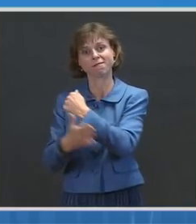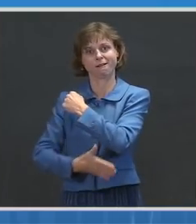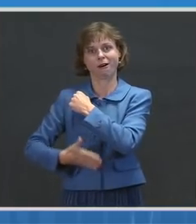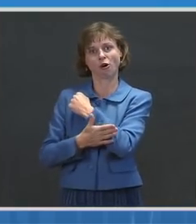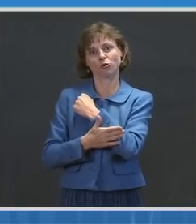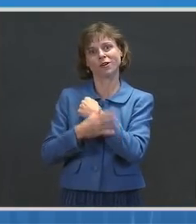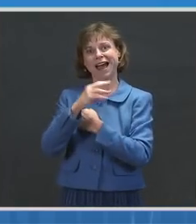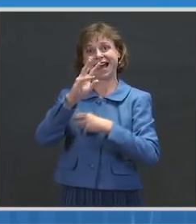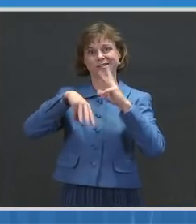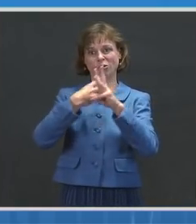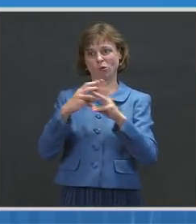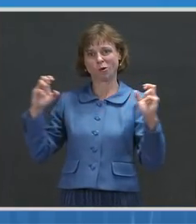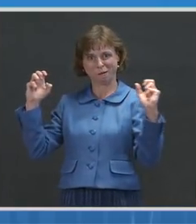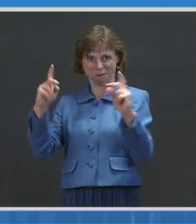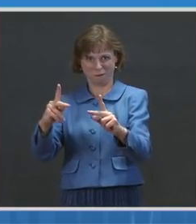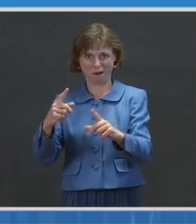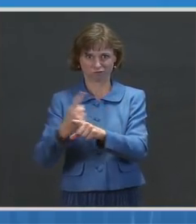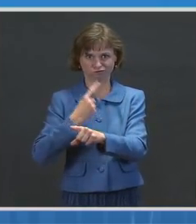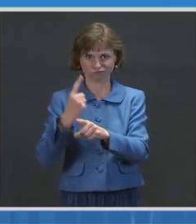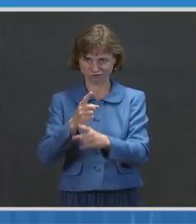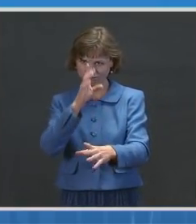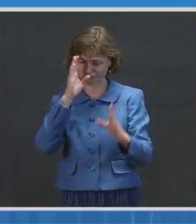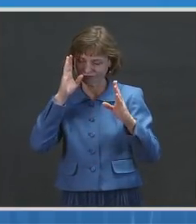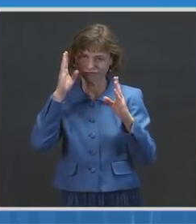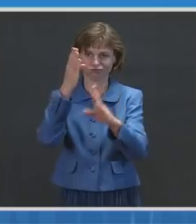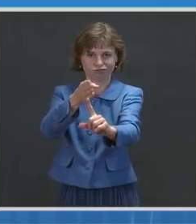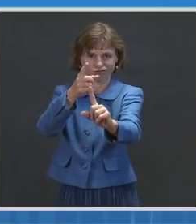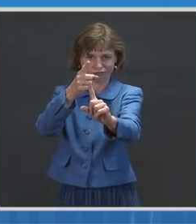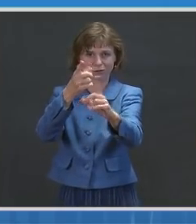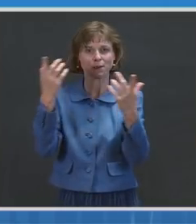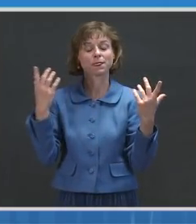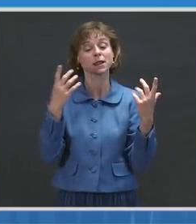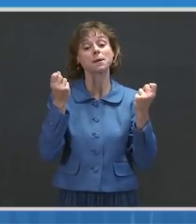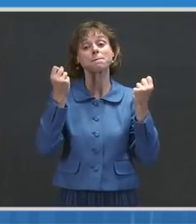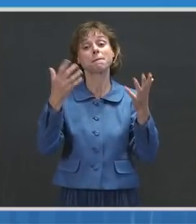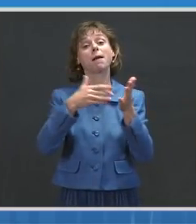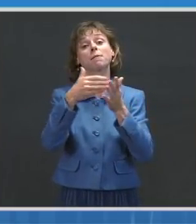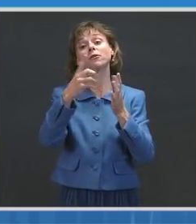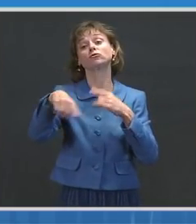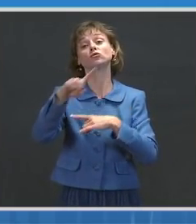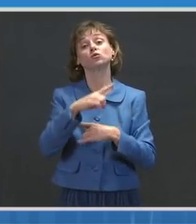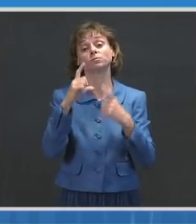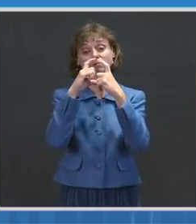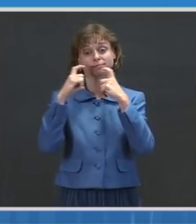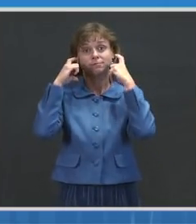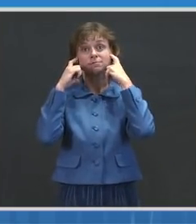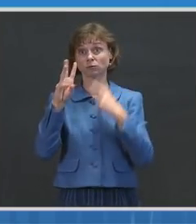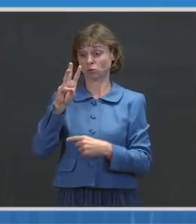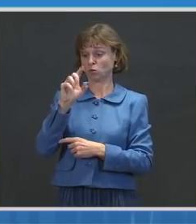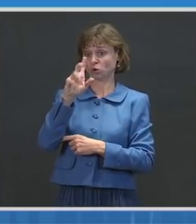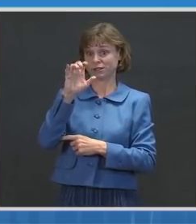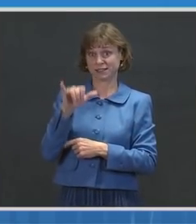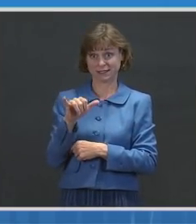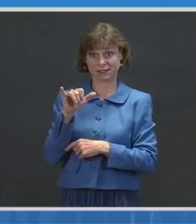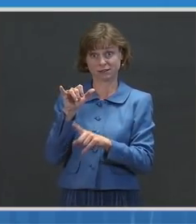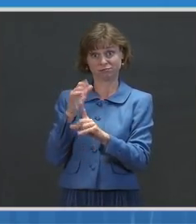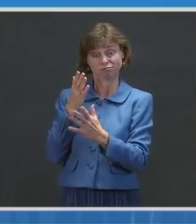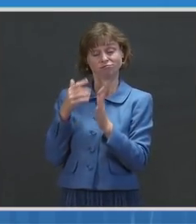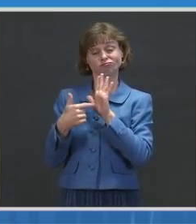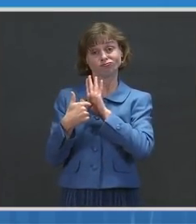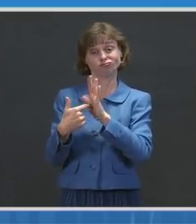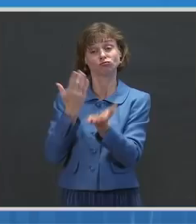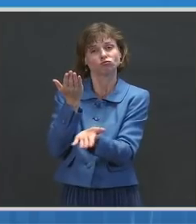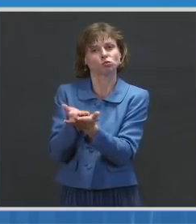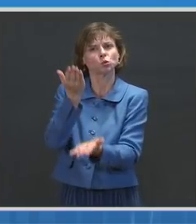Millions of you are wearing masks. And the evidence Dr. Walensky has discussed here demonstrates that in communities where that happens,